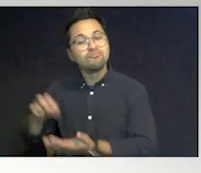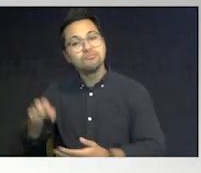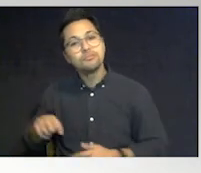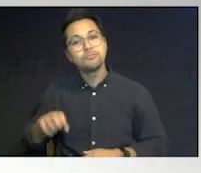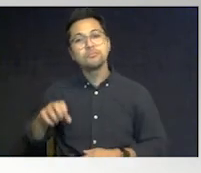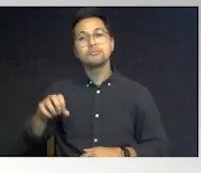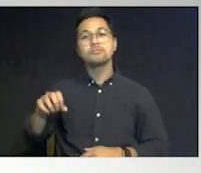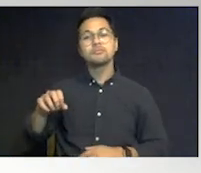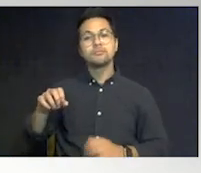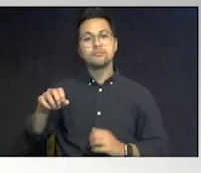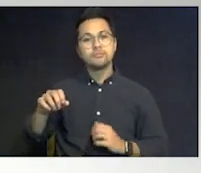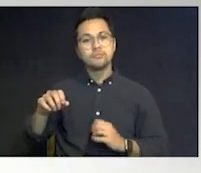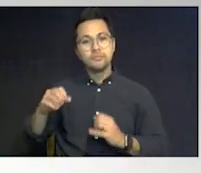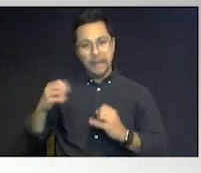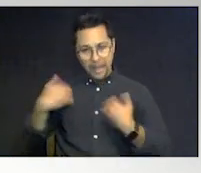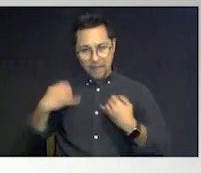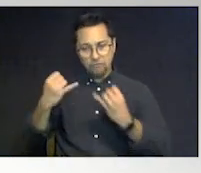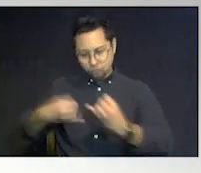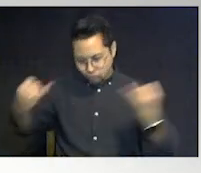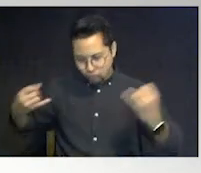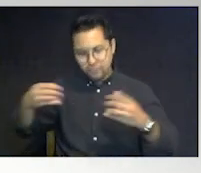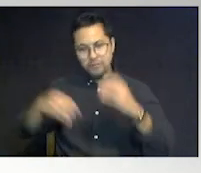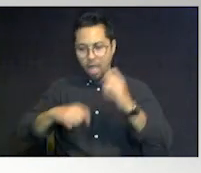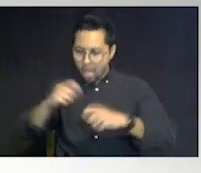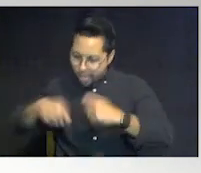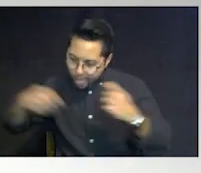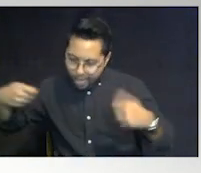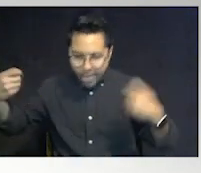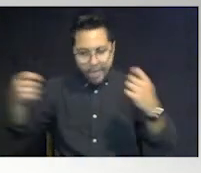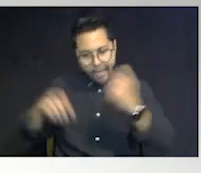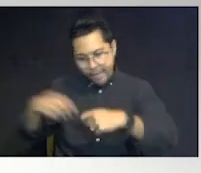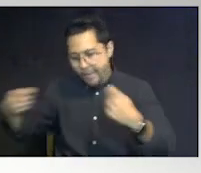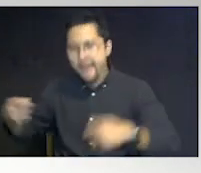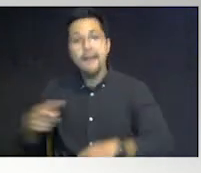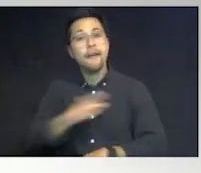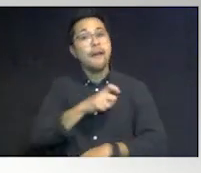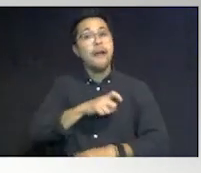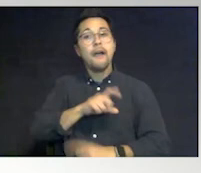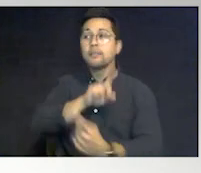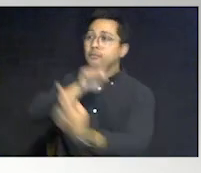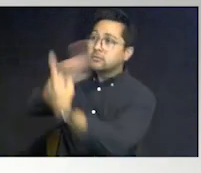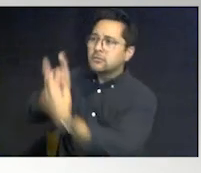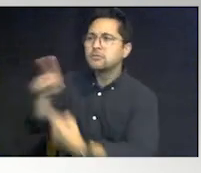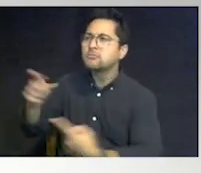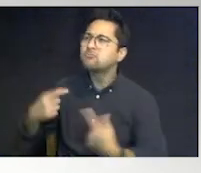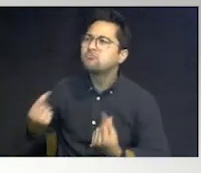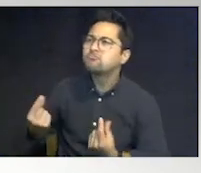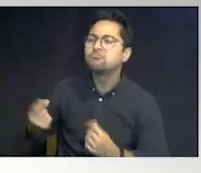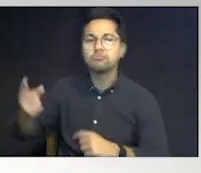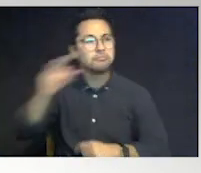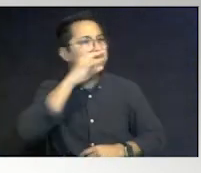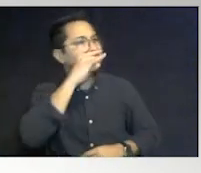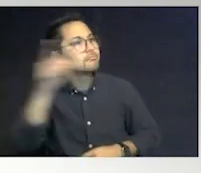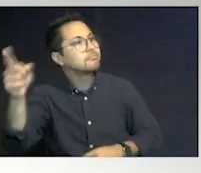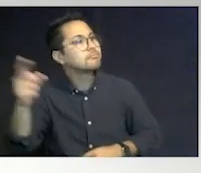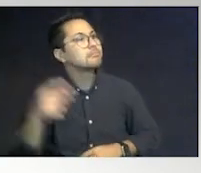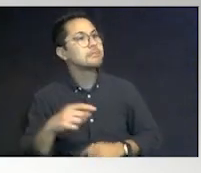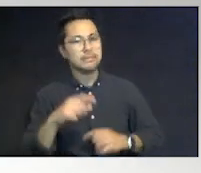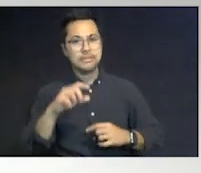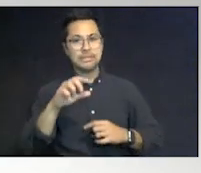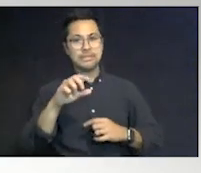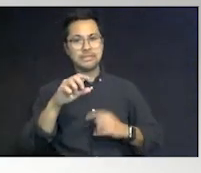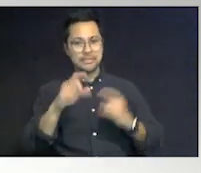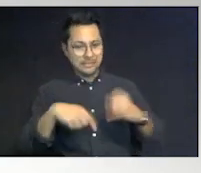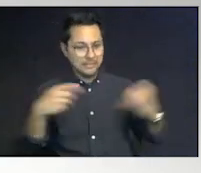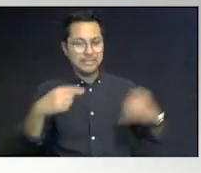with a string. He has a string in his hand and he's twirling the string. An officer approached him and said, what are you doing? The kid says, stimming.